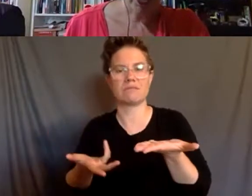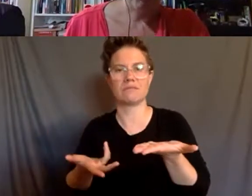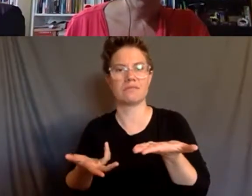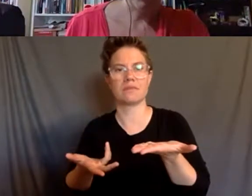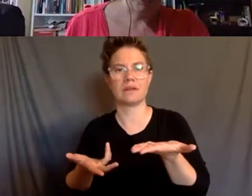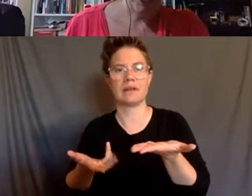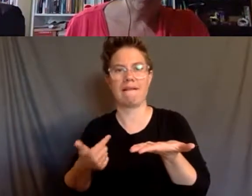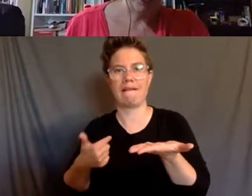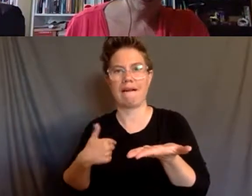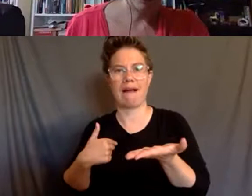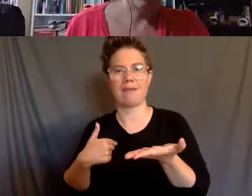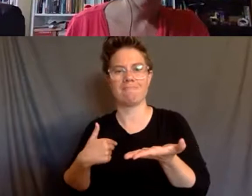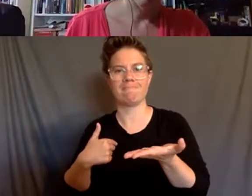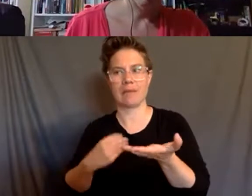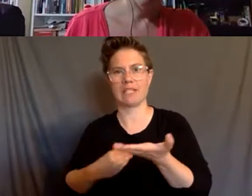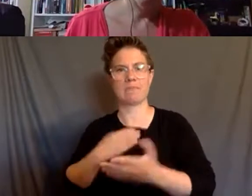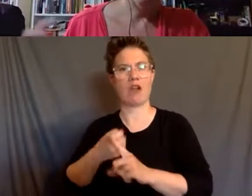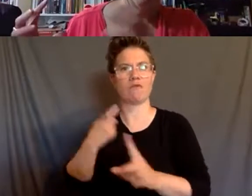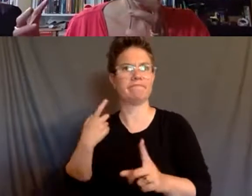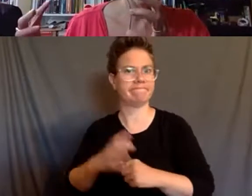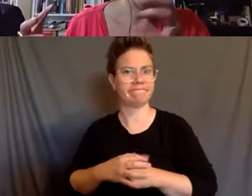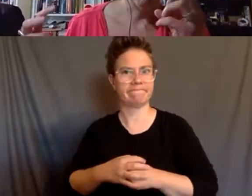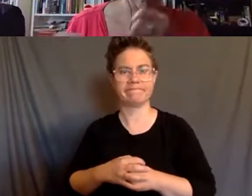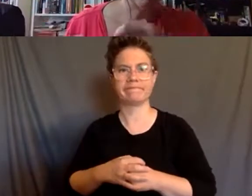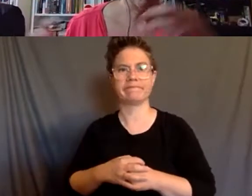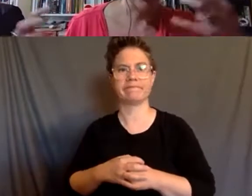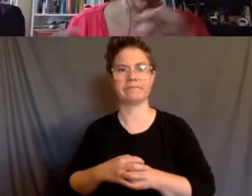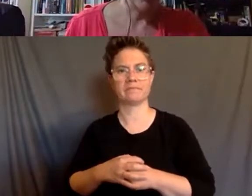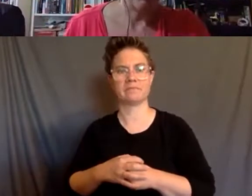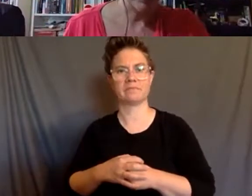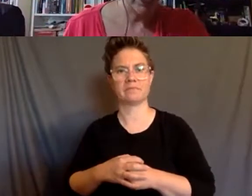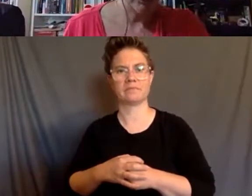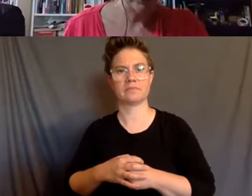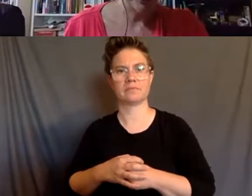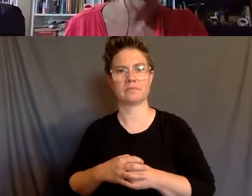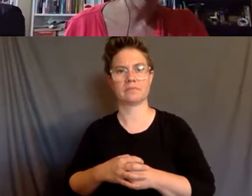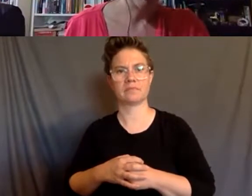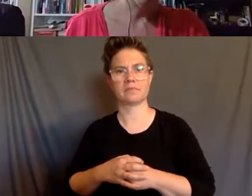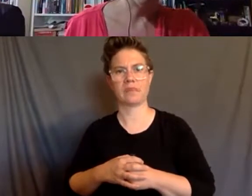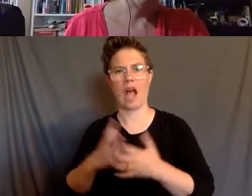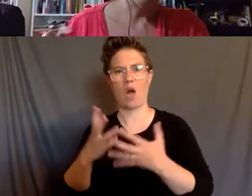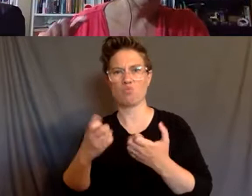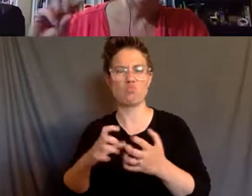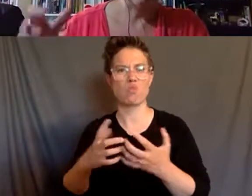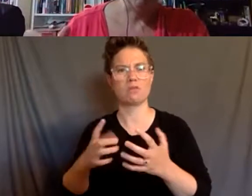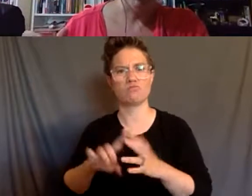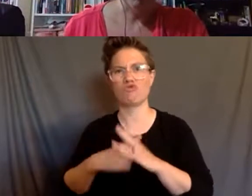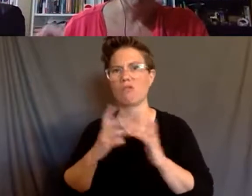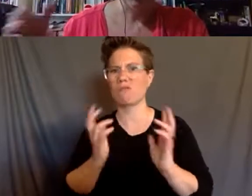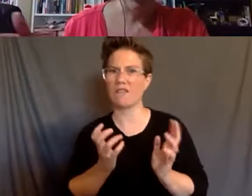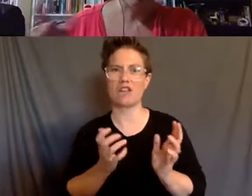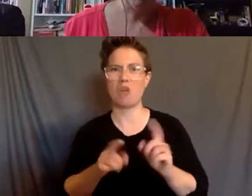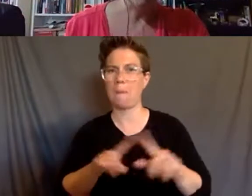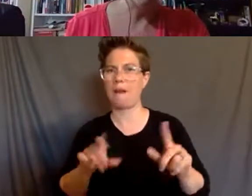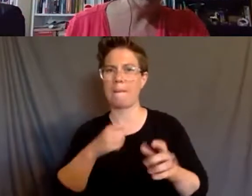part of was inspired by, um, it was very important for me to put in conversation together, but I don't necessarily name them,